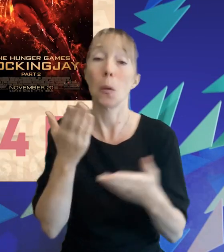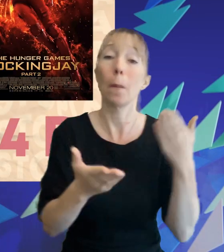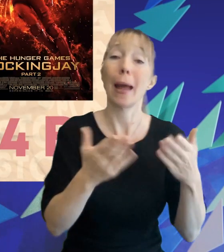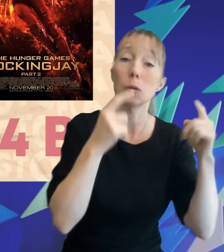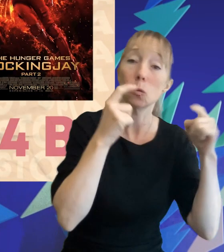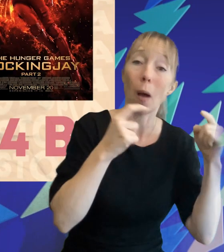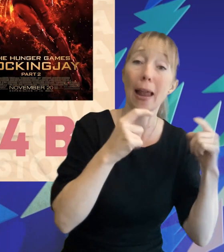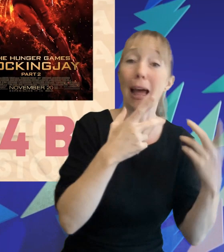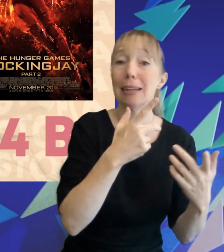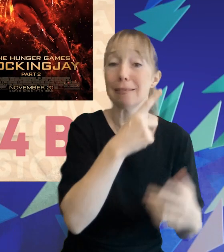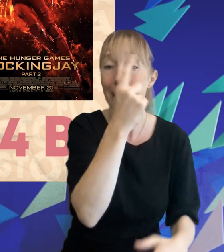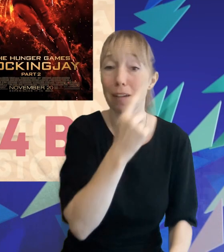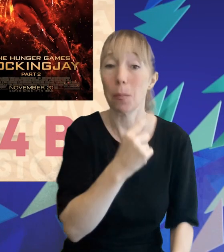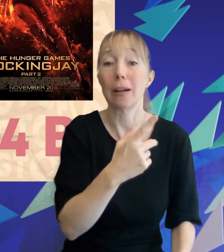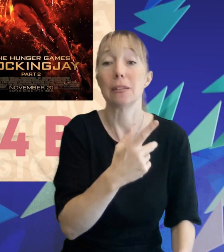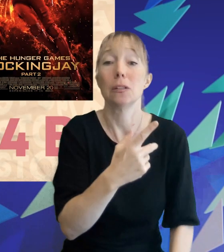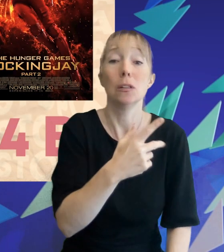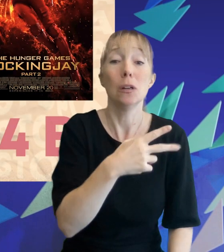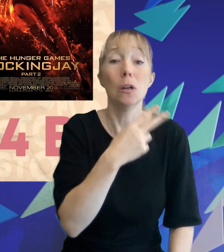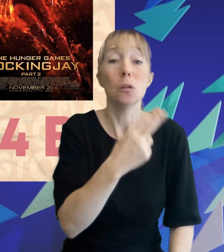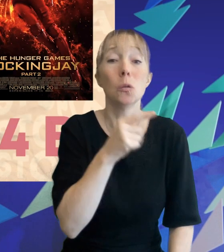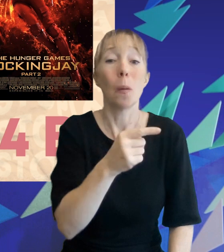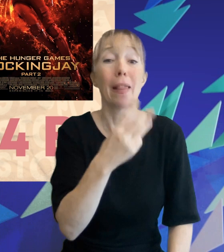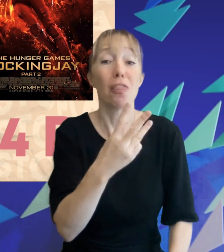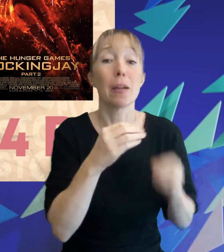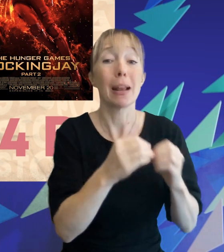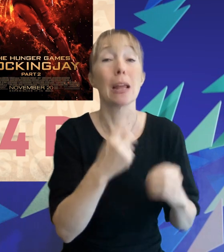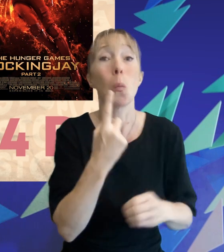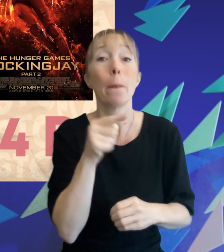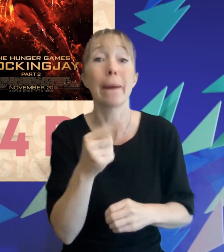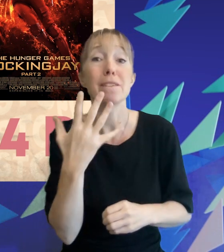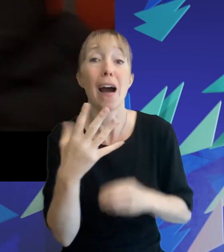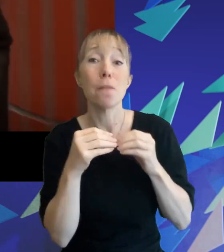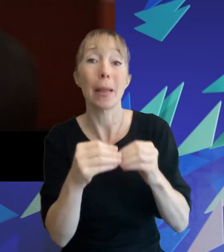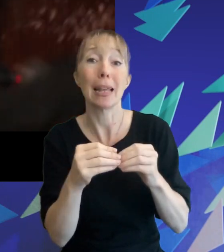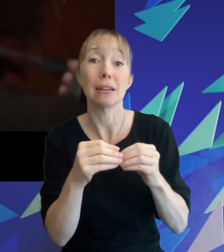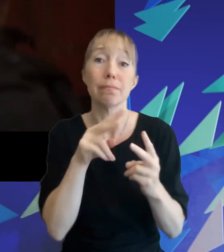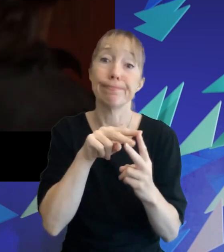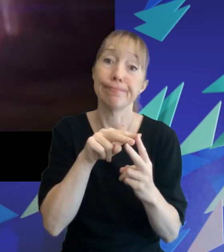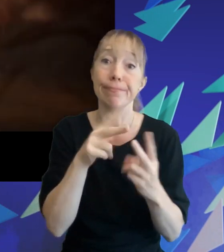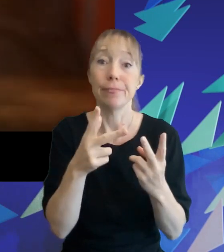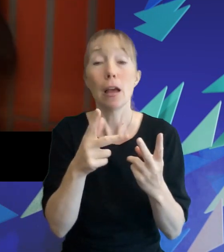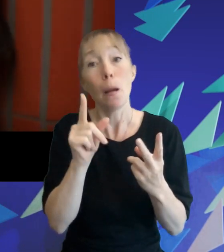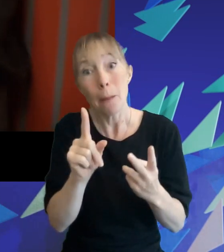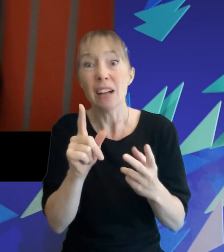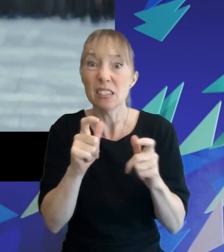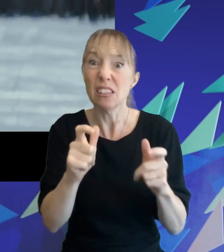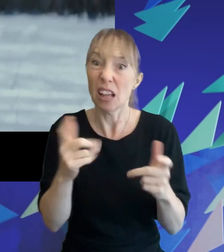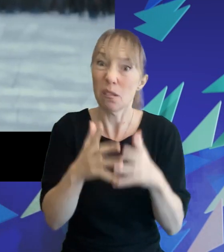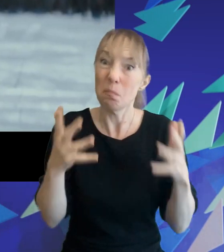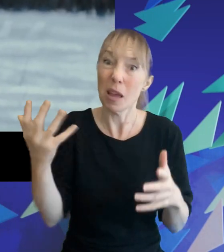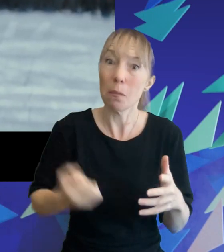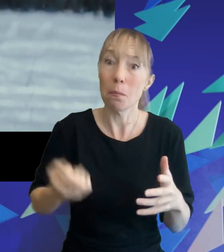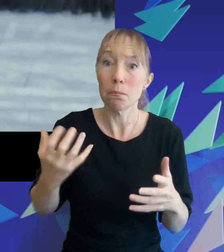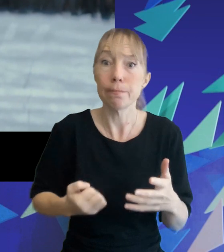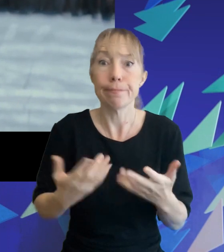films 2.3 billion and 1.5 billion respectively it's still an insane amount of money though the pacing was a big criticism of mockingjay